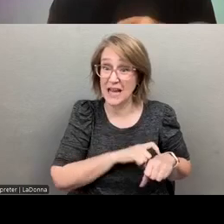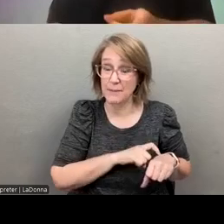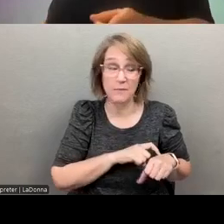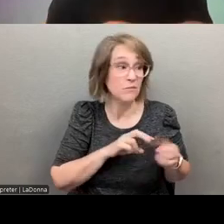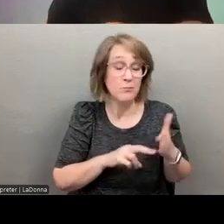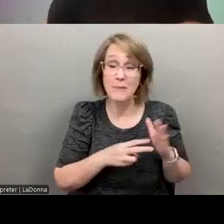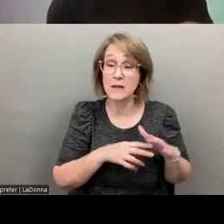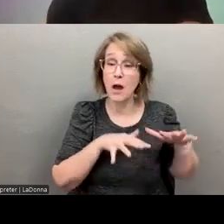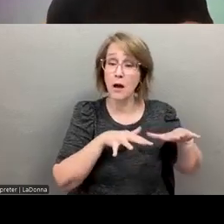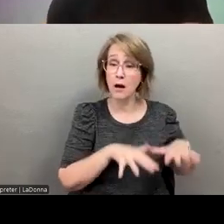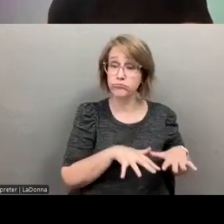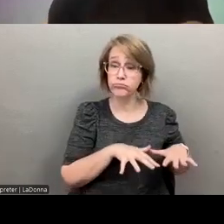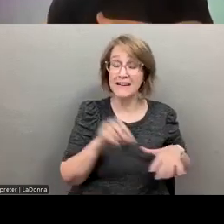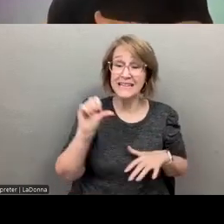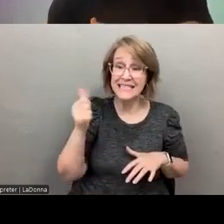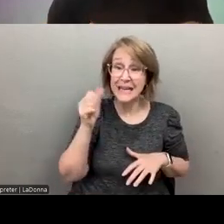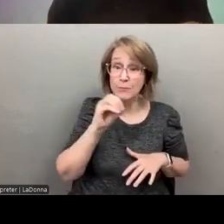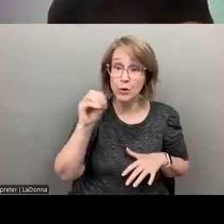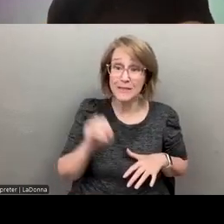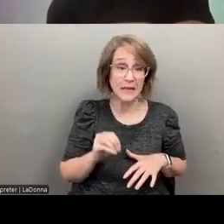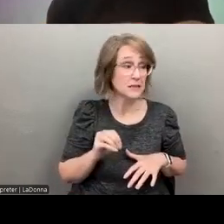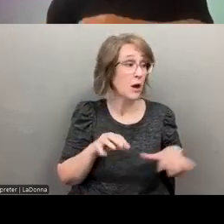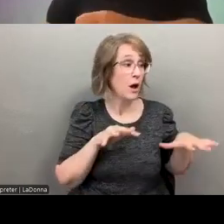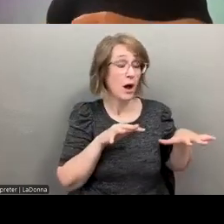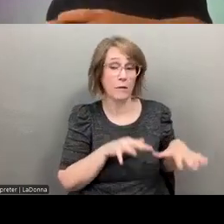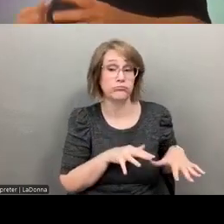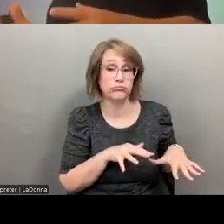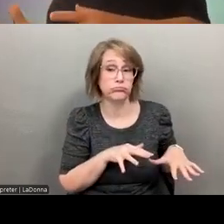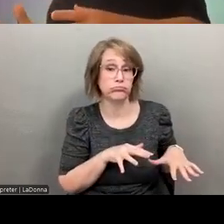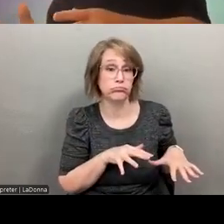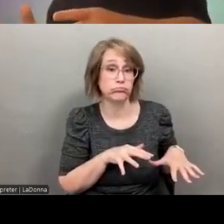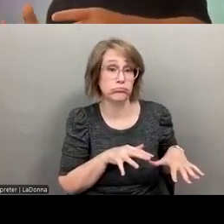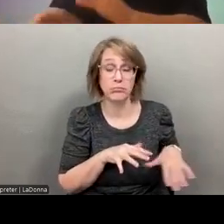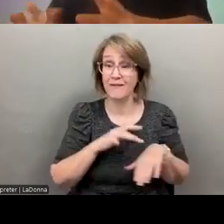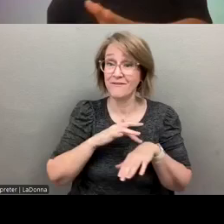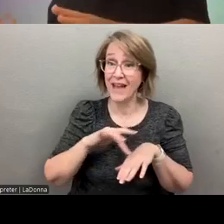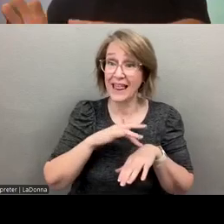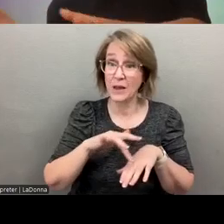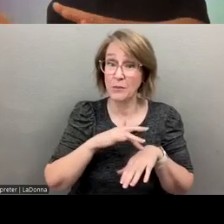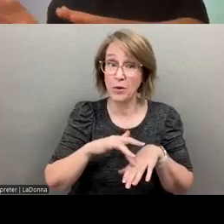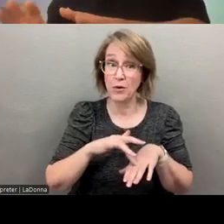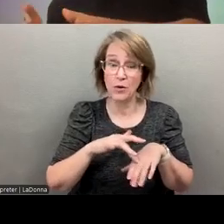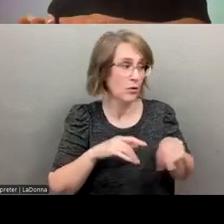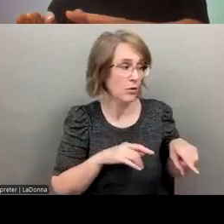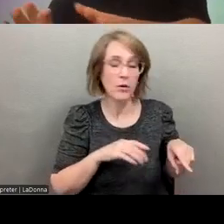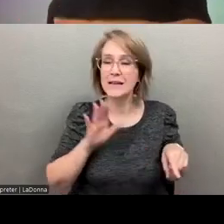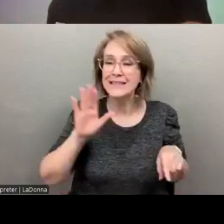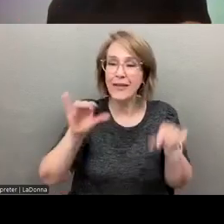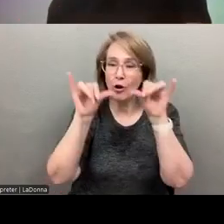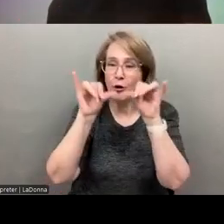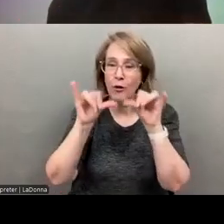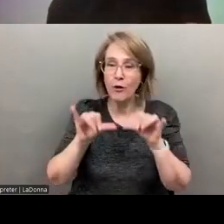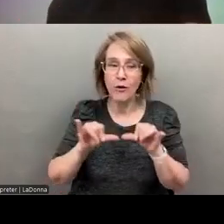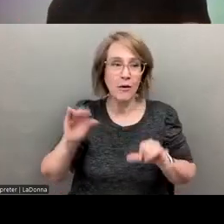10 or 20% of their time is actually spent being available. That's because they have metrics that are nowhere